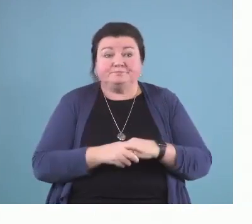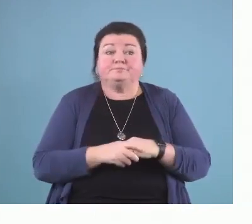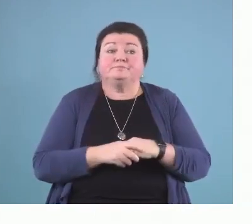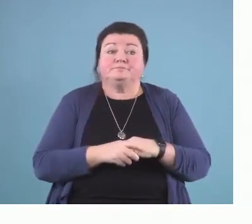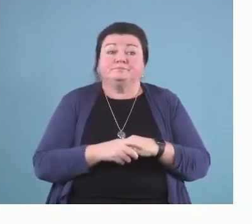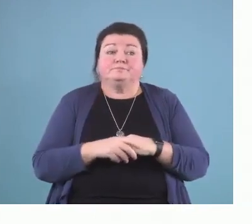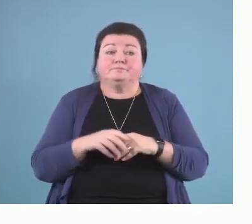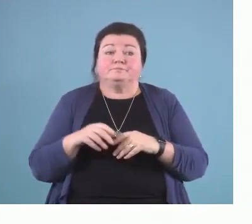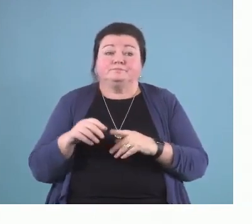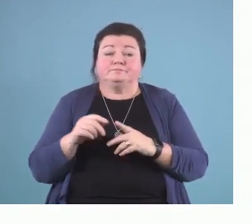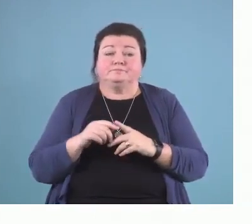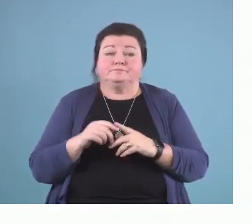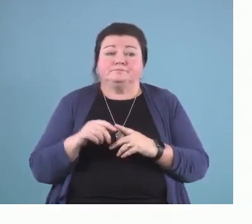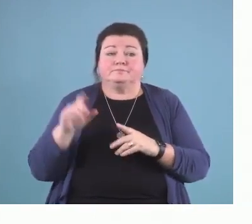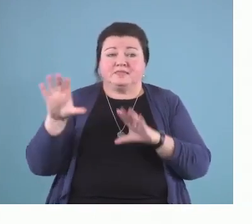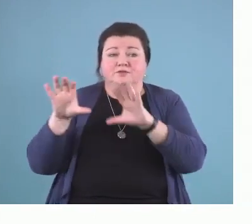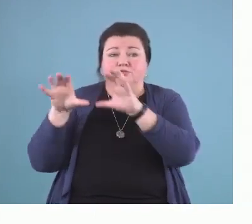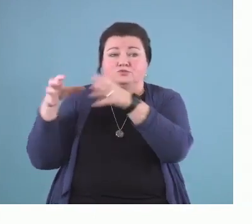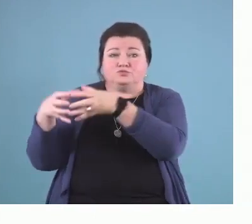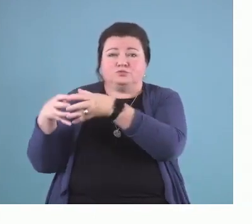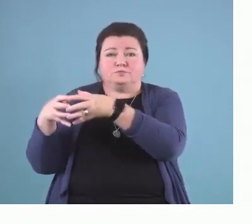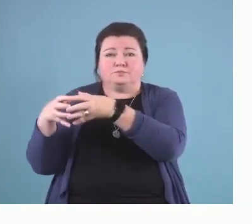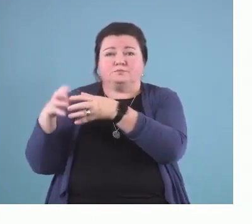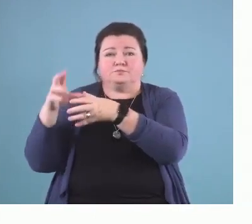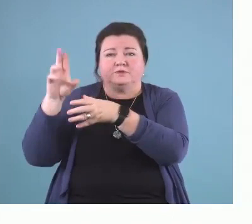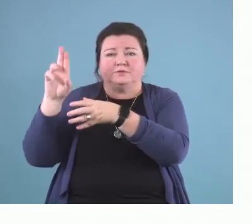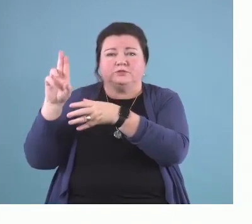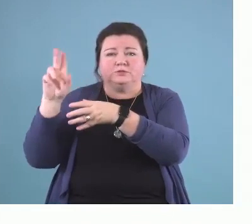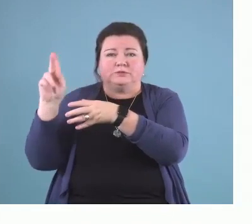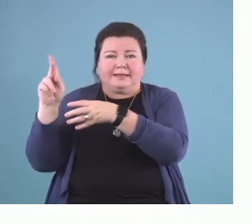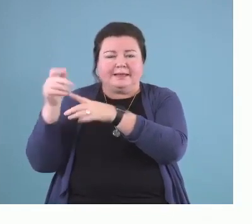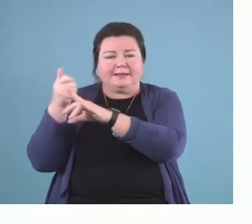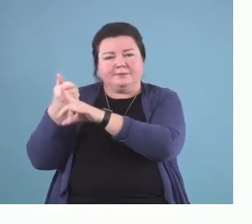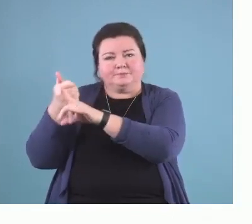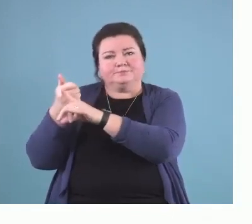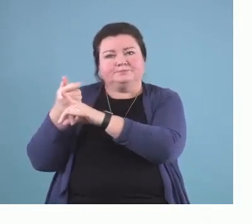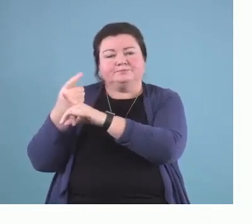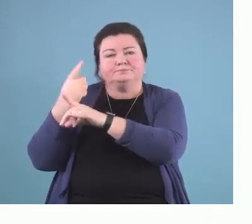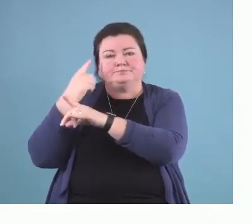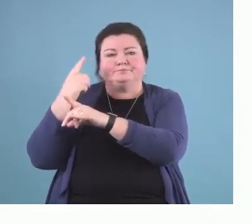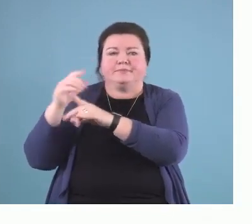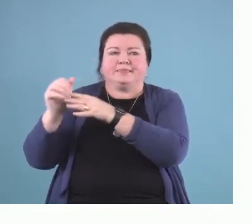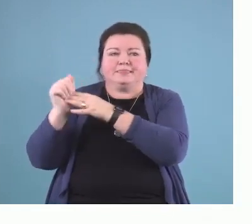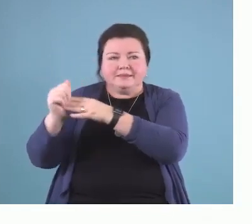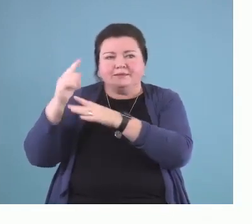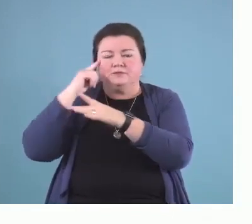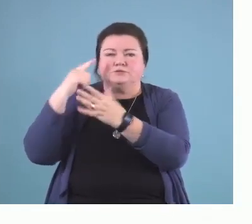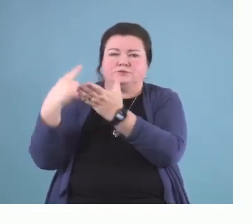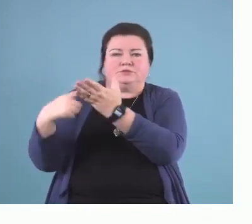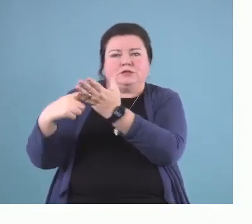by this group out of the UK, who are the leaders in terms of the science of behavior change.